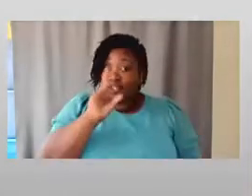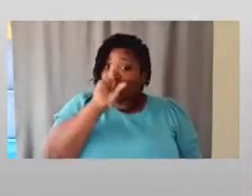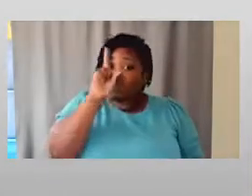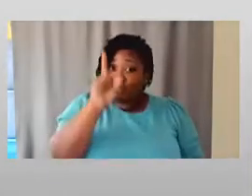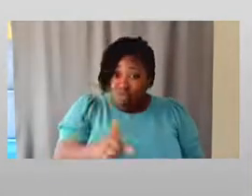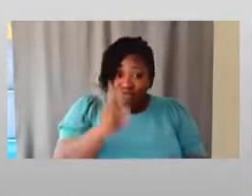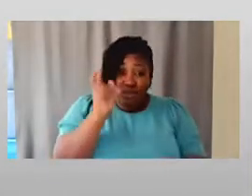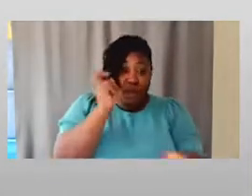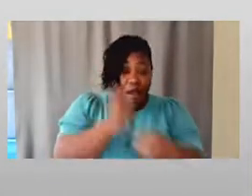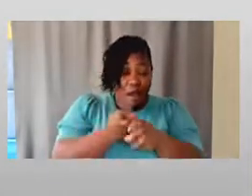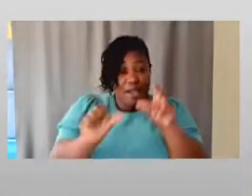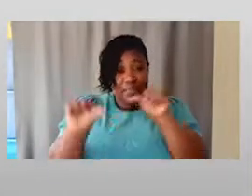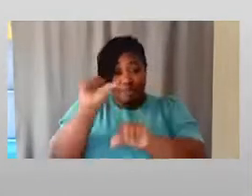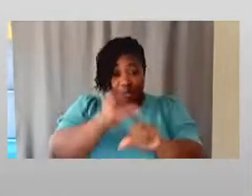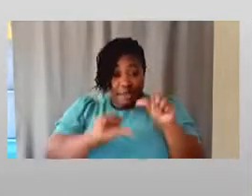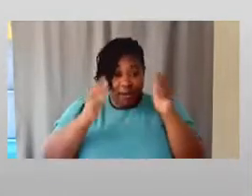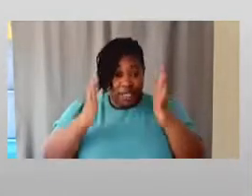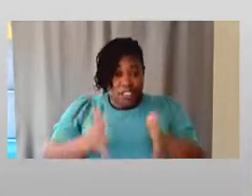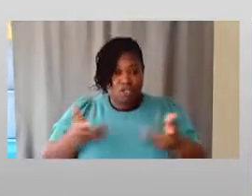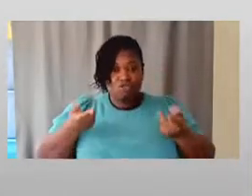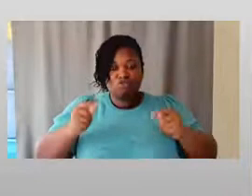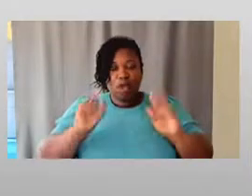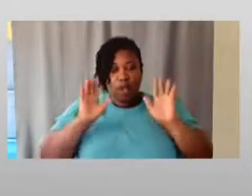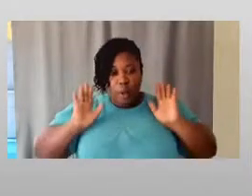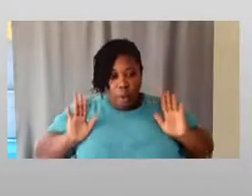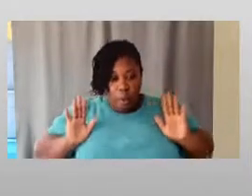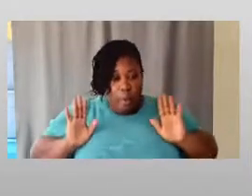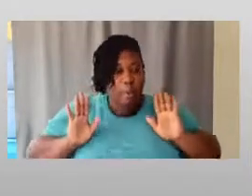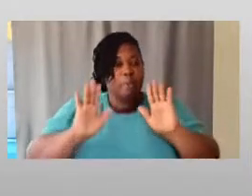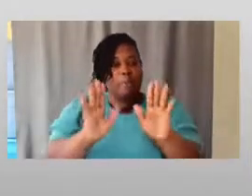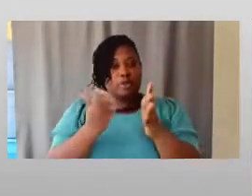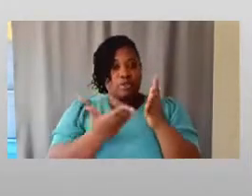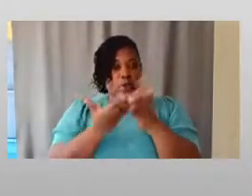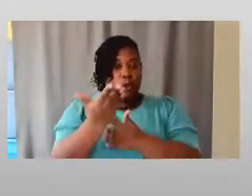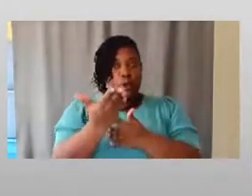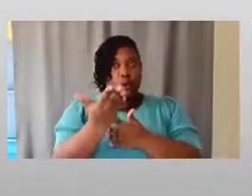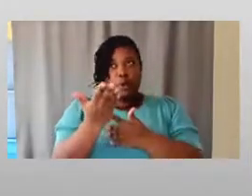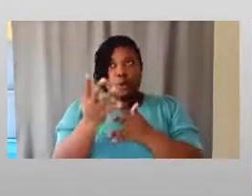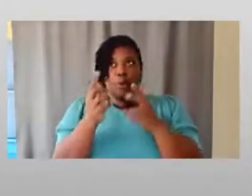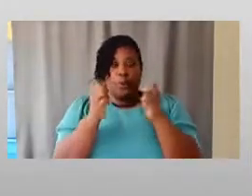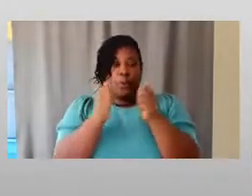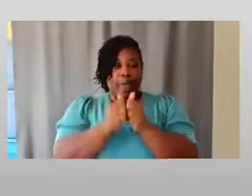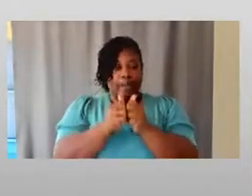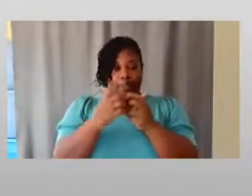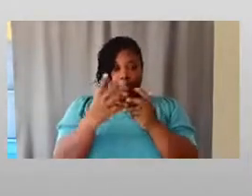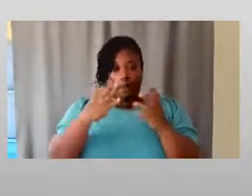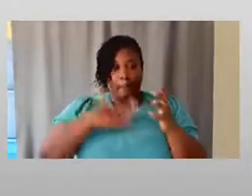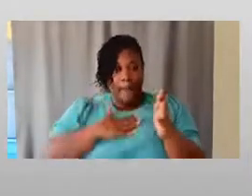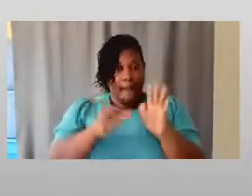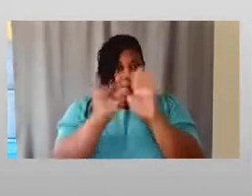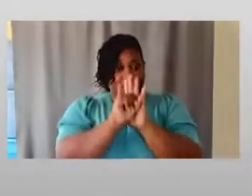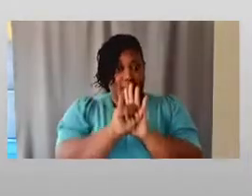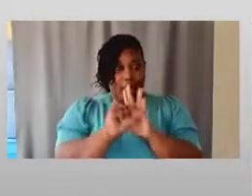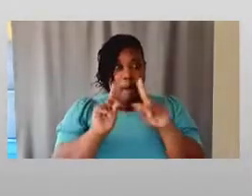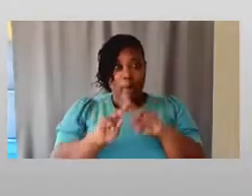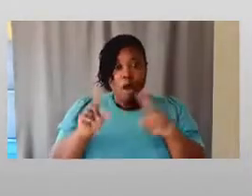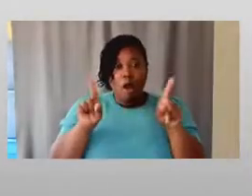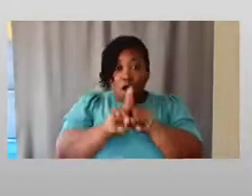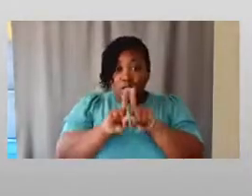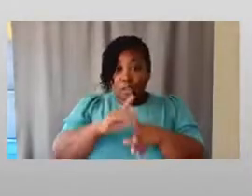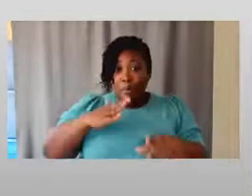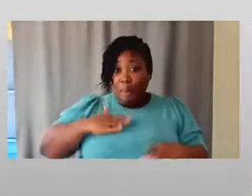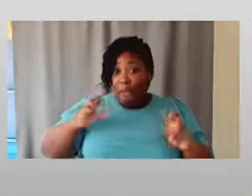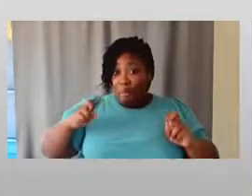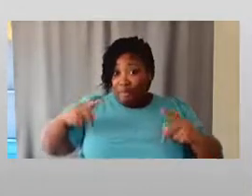trying to push through with these aspects of my identity, and also remembering that I have to hold on to those privileges that I do have.